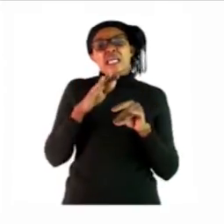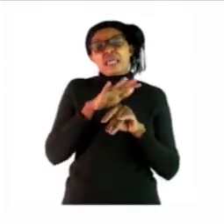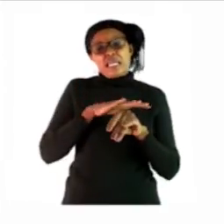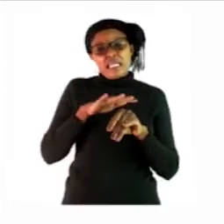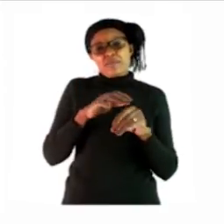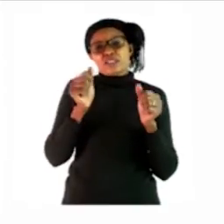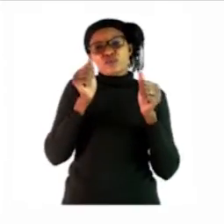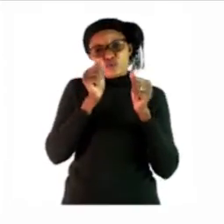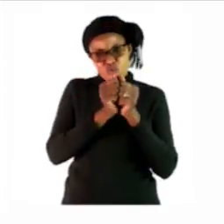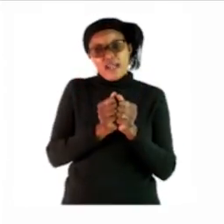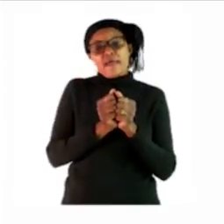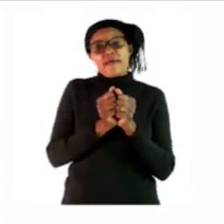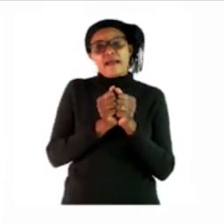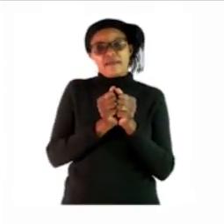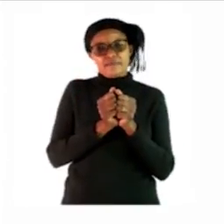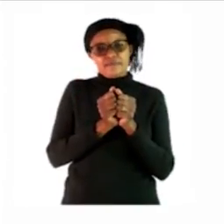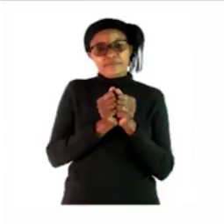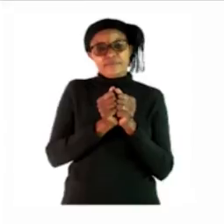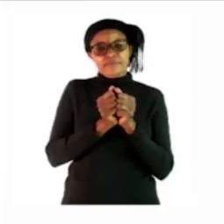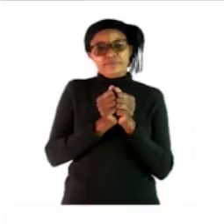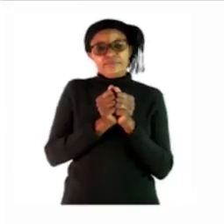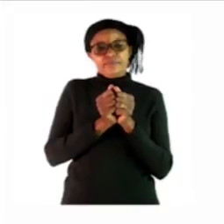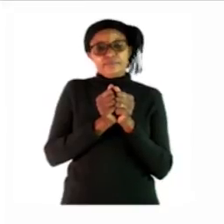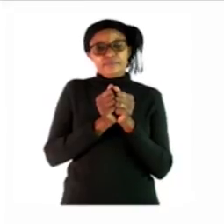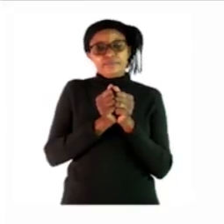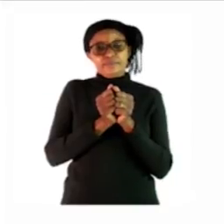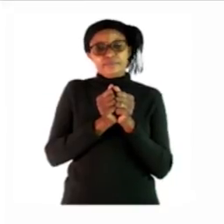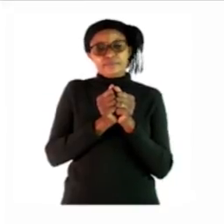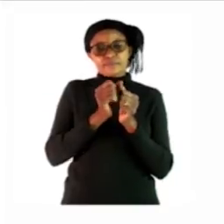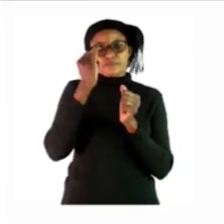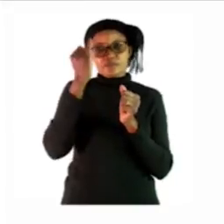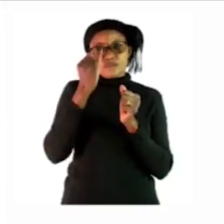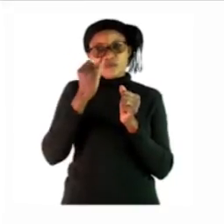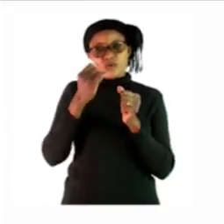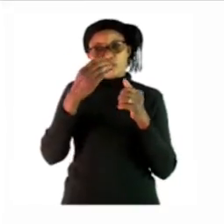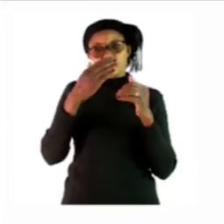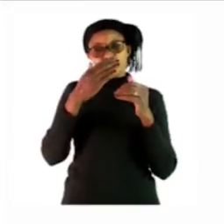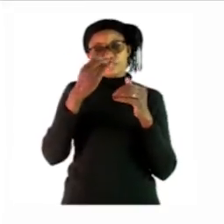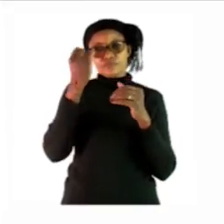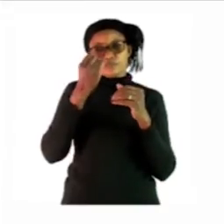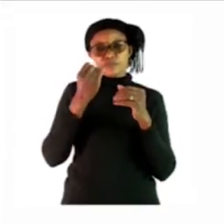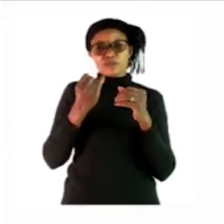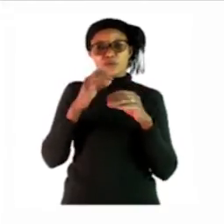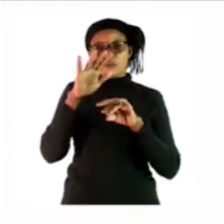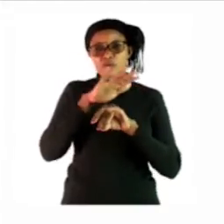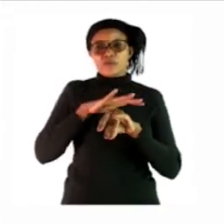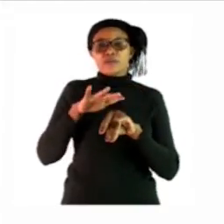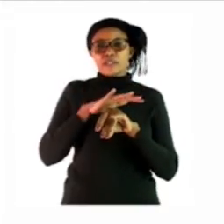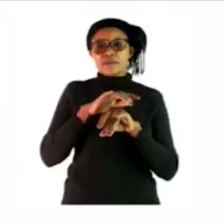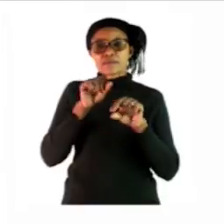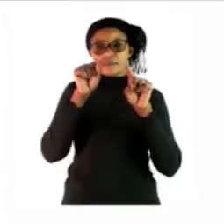there in all draw draw draw a picture of the pets now learners